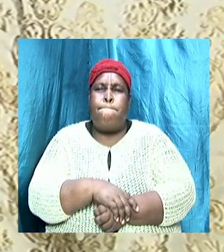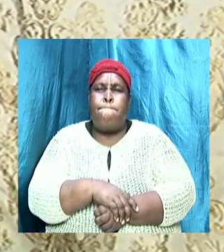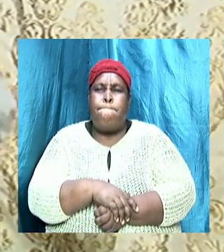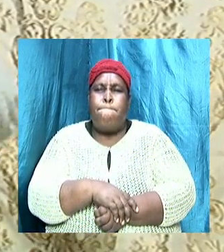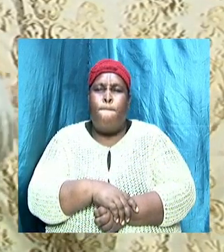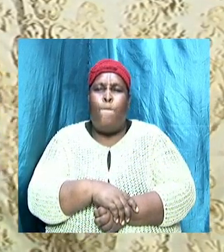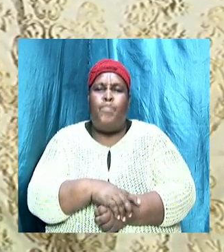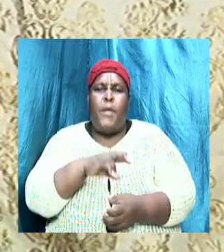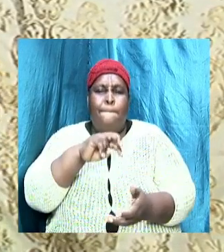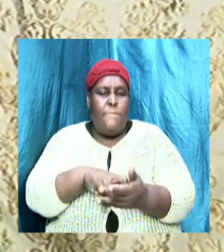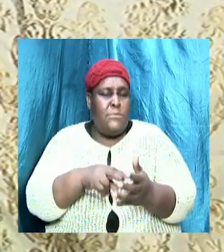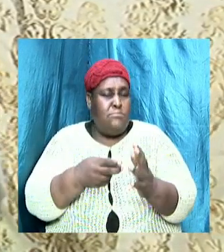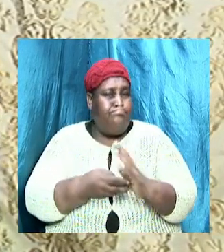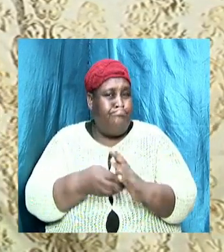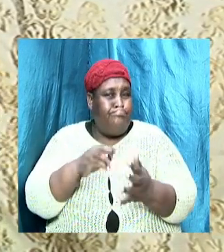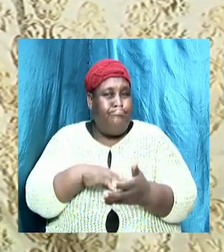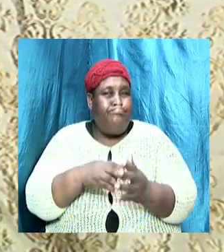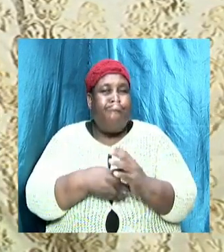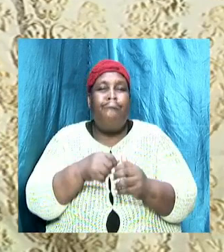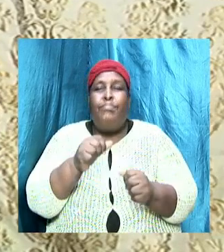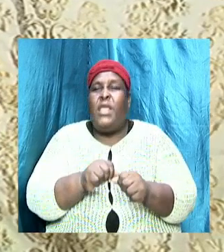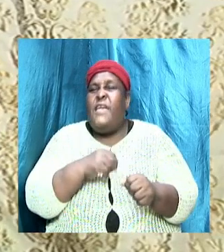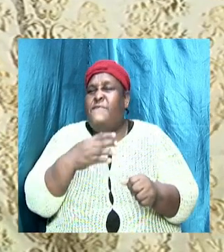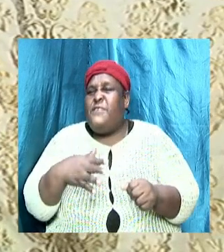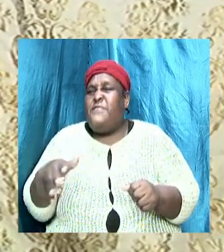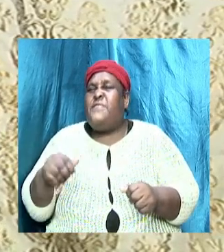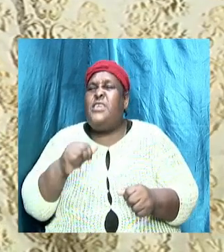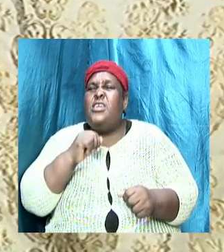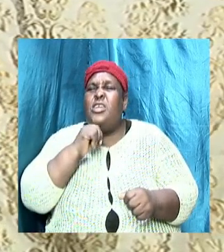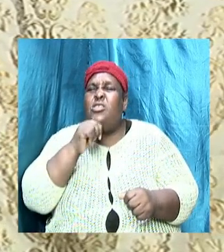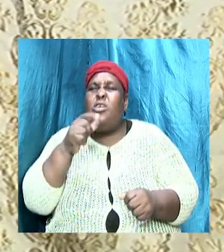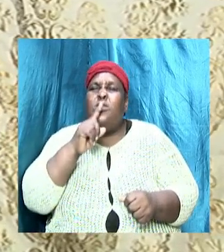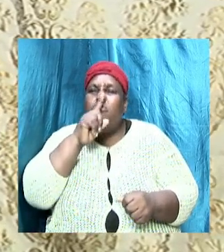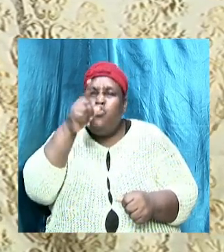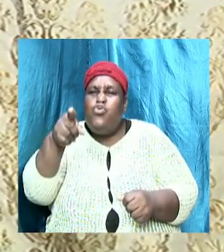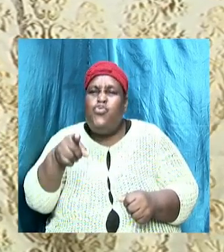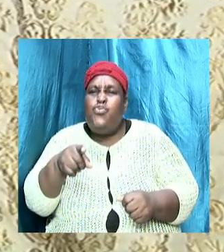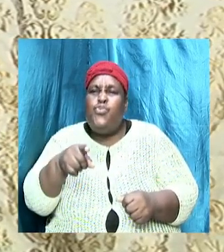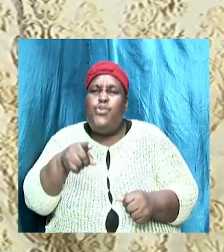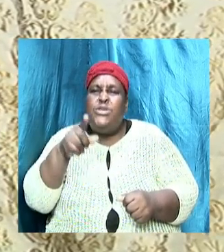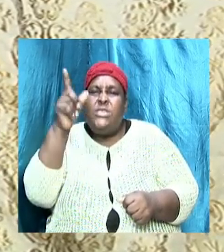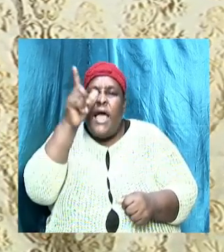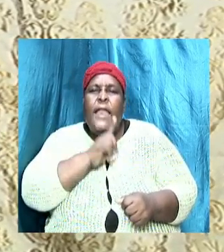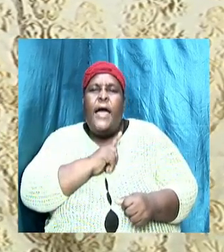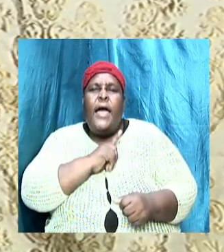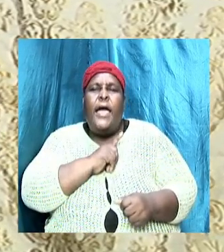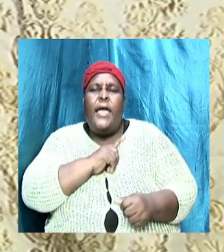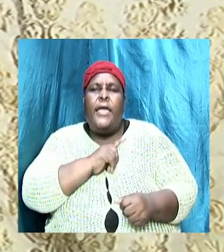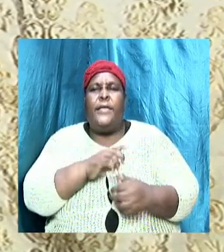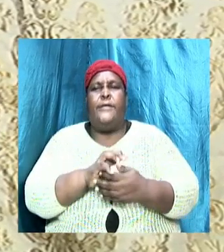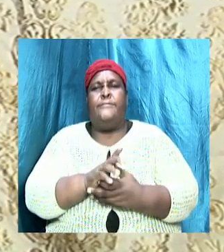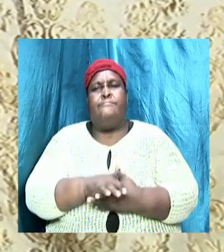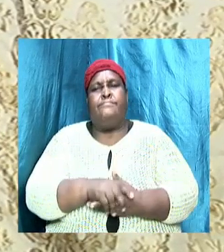it means that everything if it's not true it's a lie if it's not true it's false